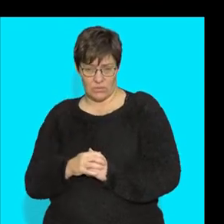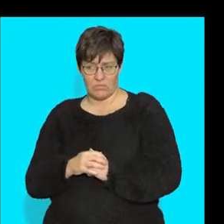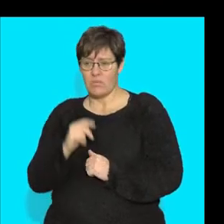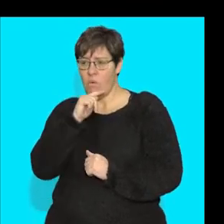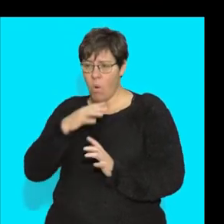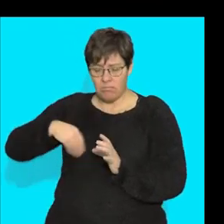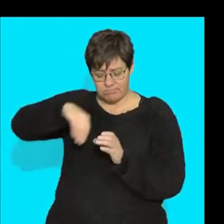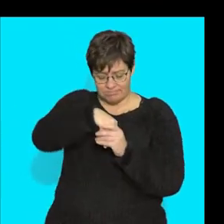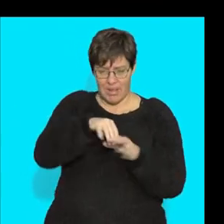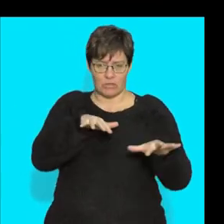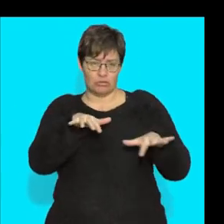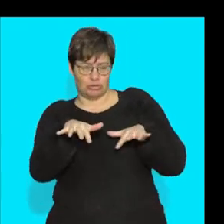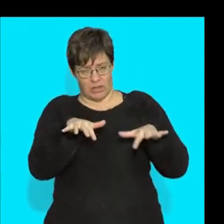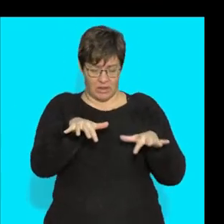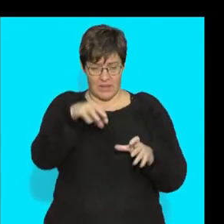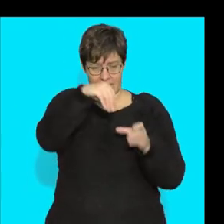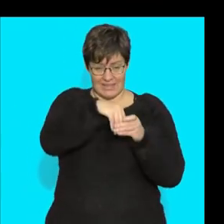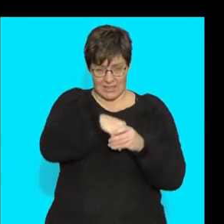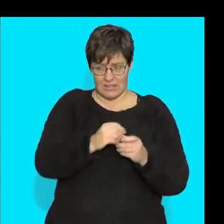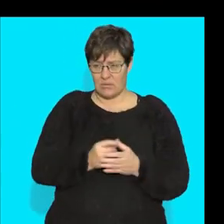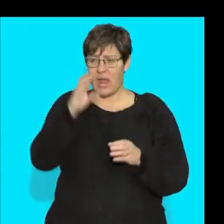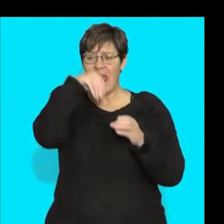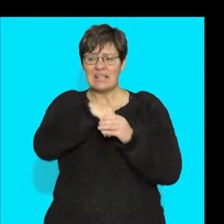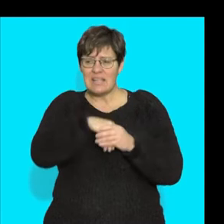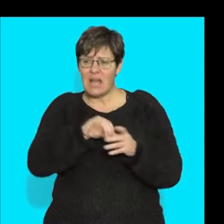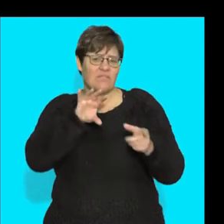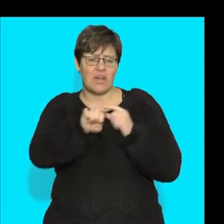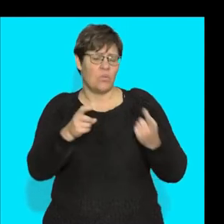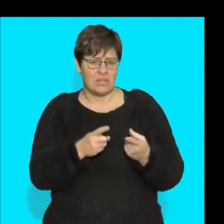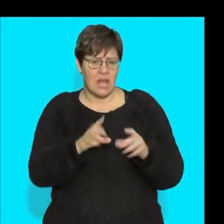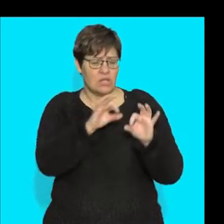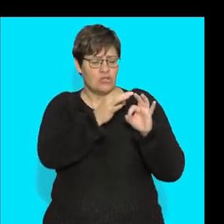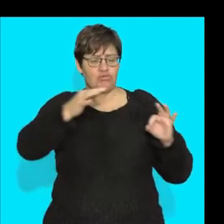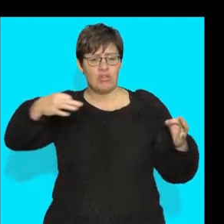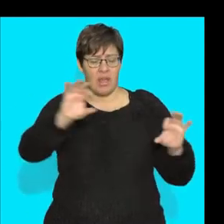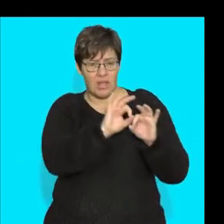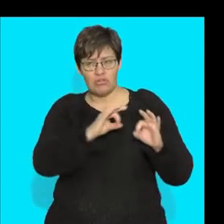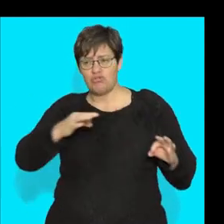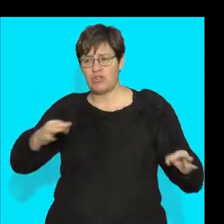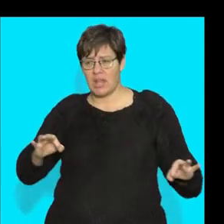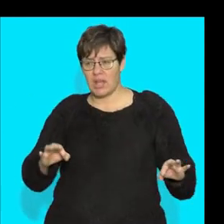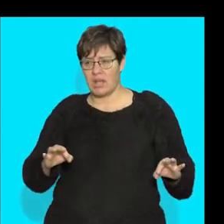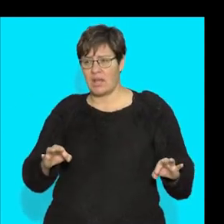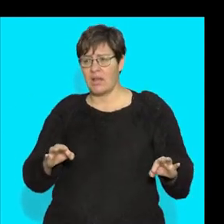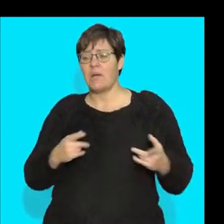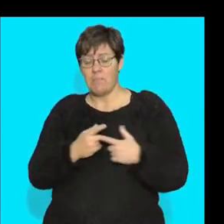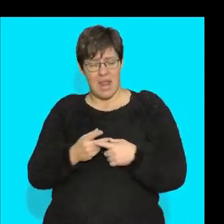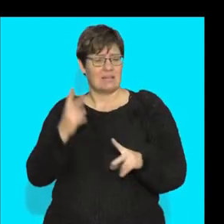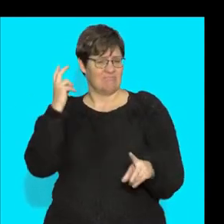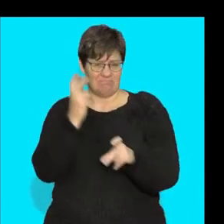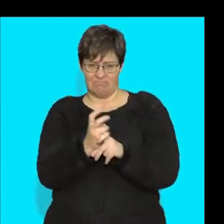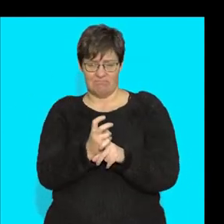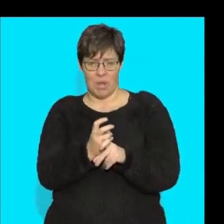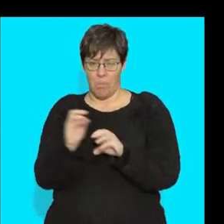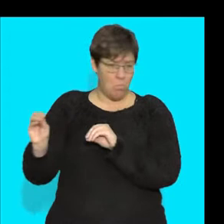jelly. And what do we find in the jelly? The strings are going to be tough. You can't